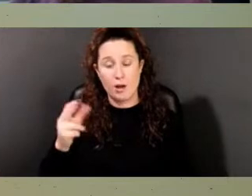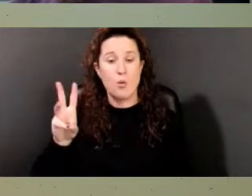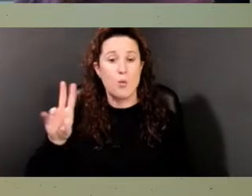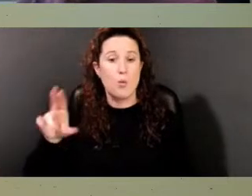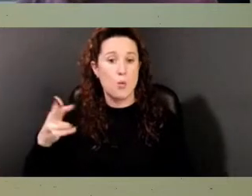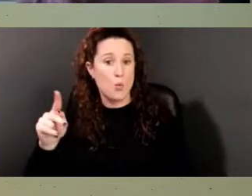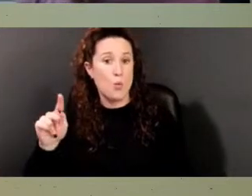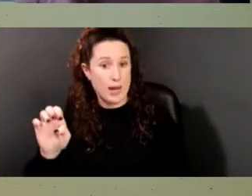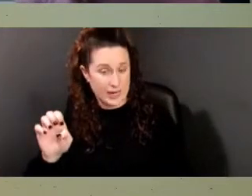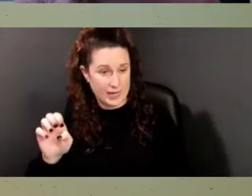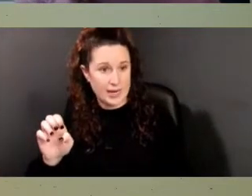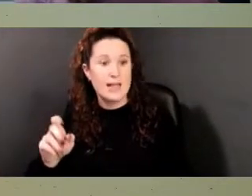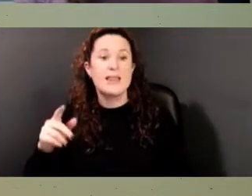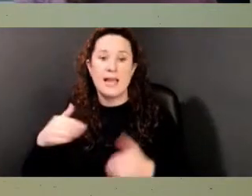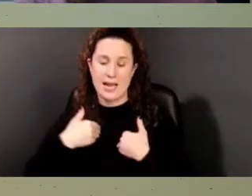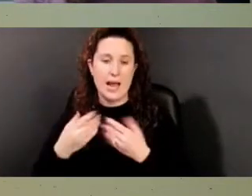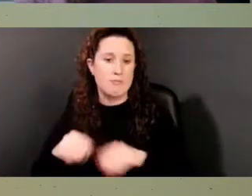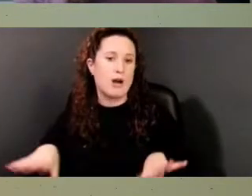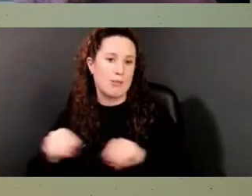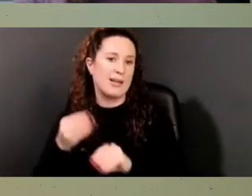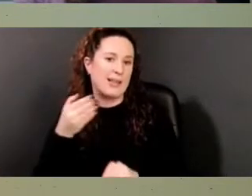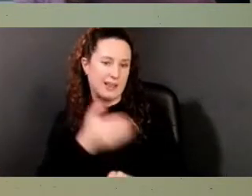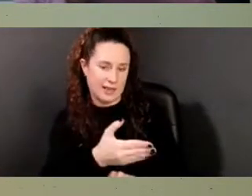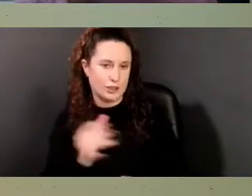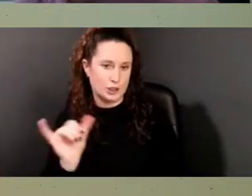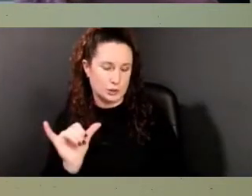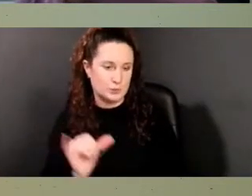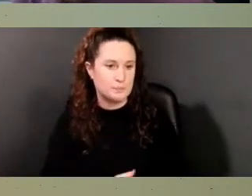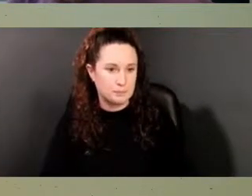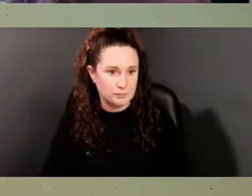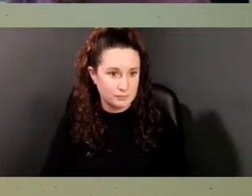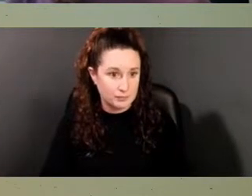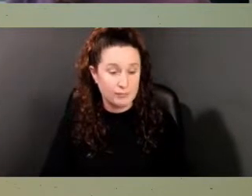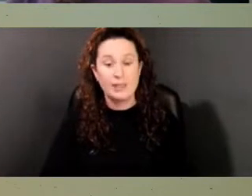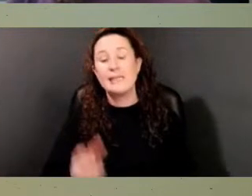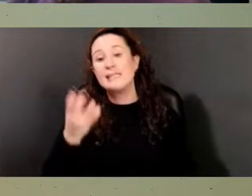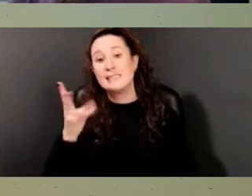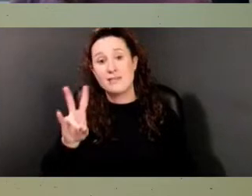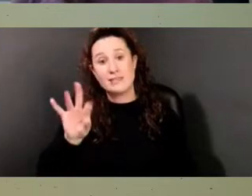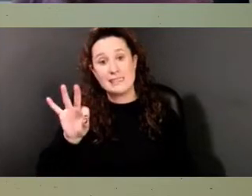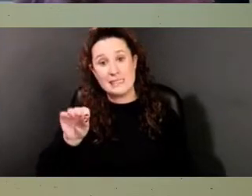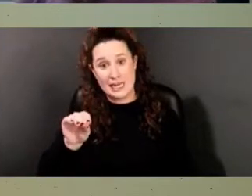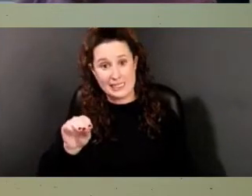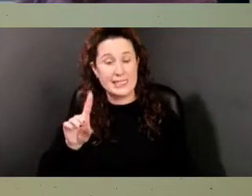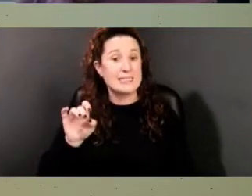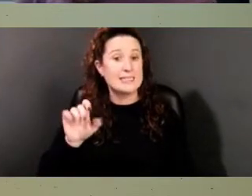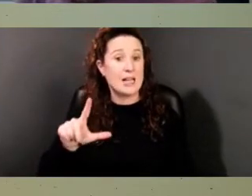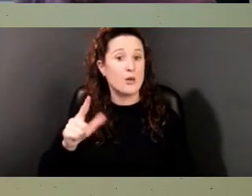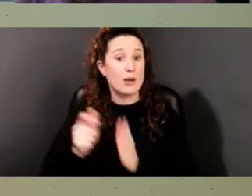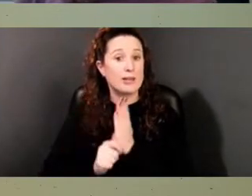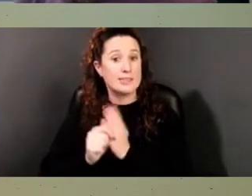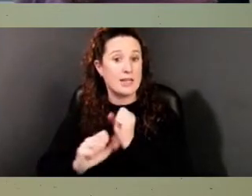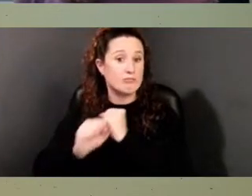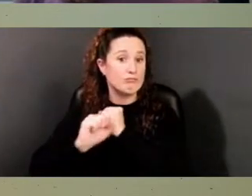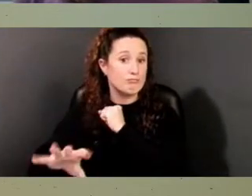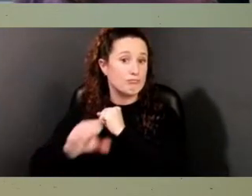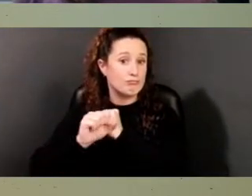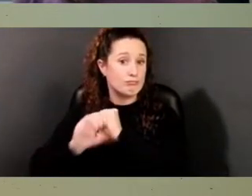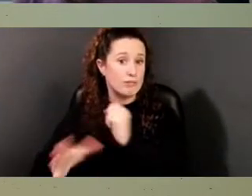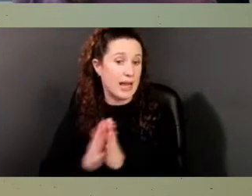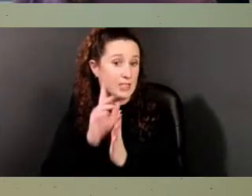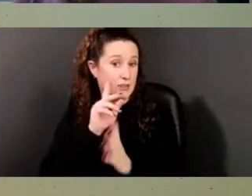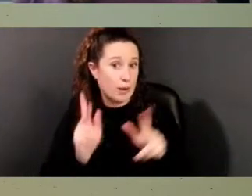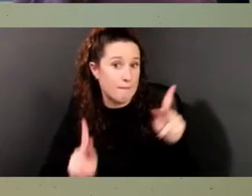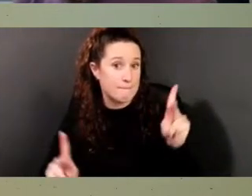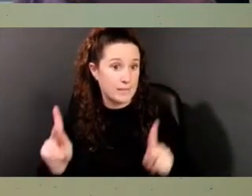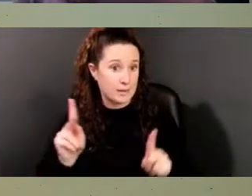1790s. In 1790, an advertisement appeared in the Delaware Gazette for one of the people William White had enslaved. It